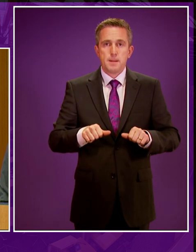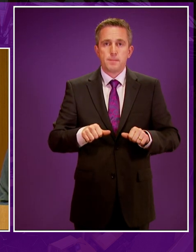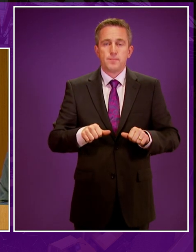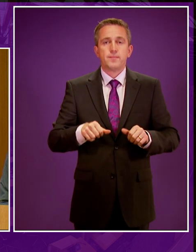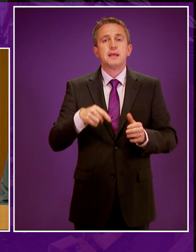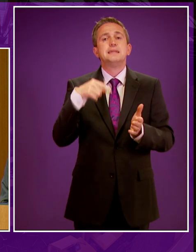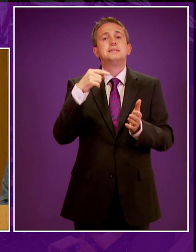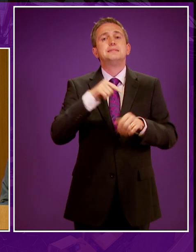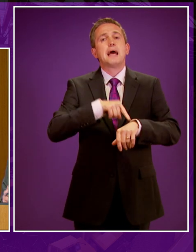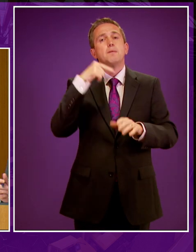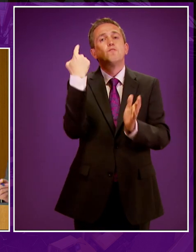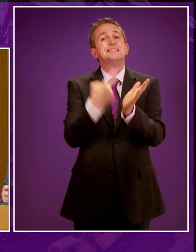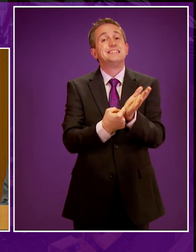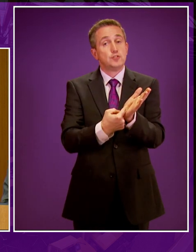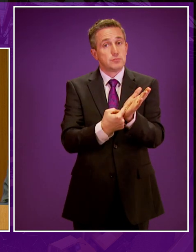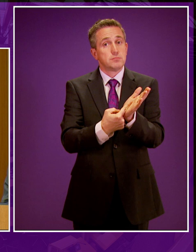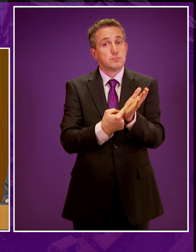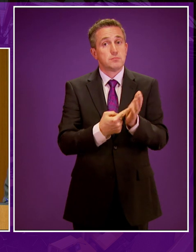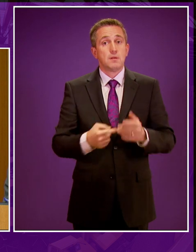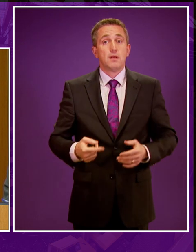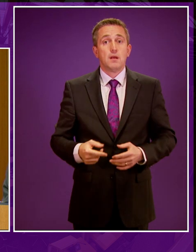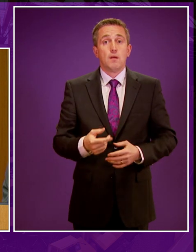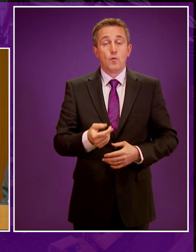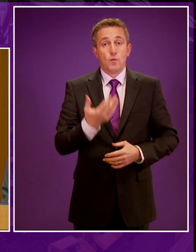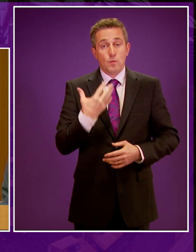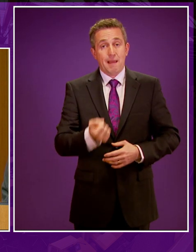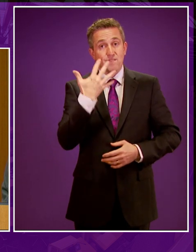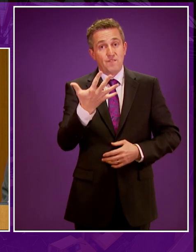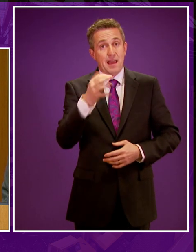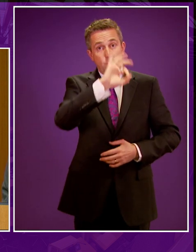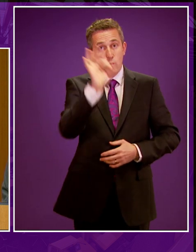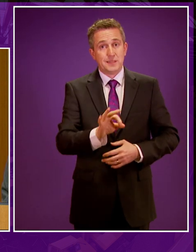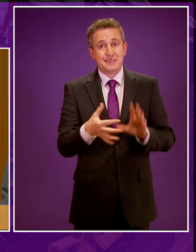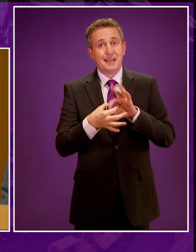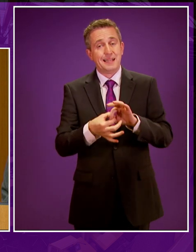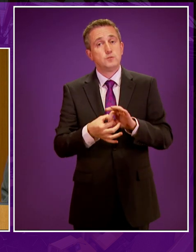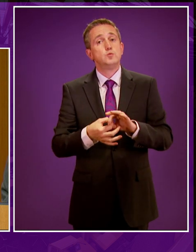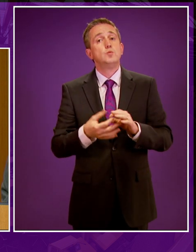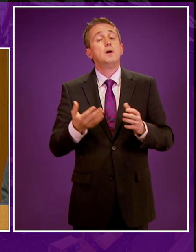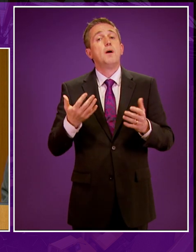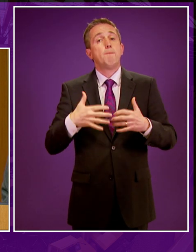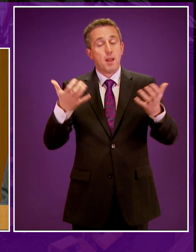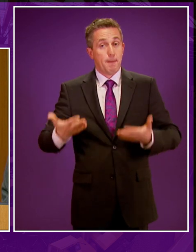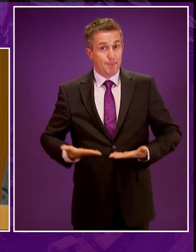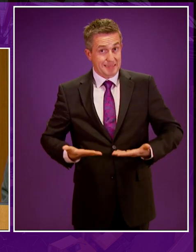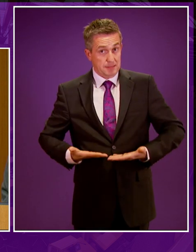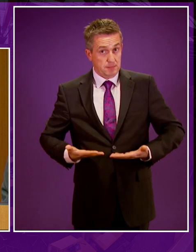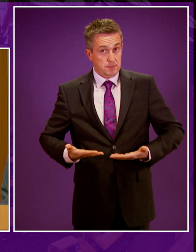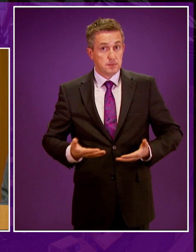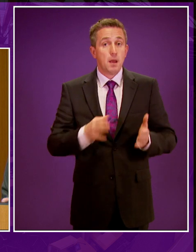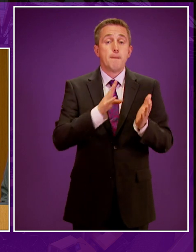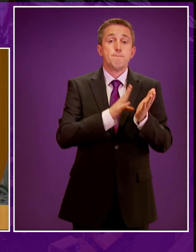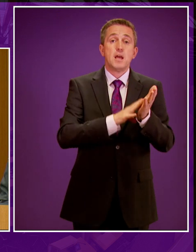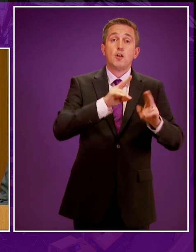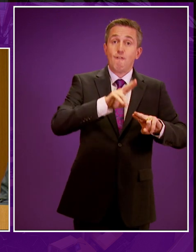decision time. There are five questions to be put as a result of today's business. I remind members that if the amendment in the name